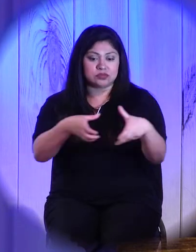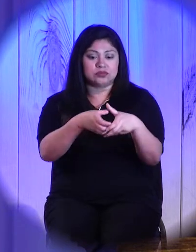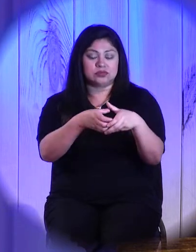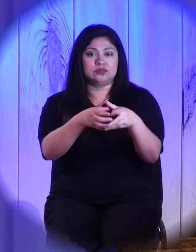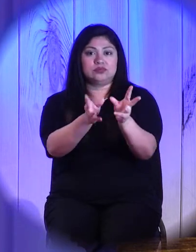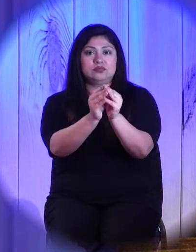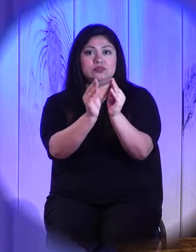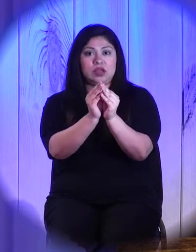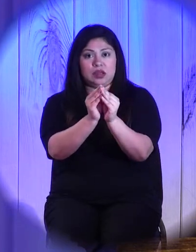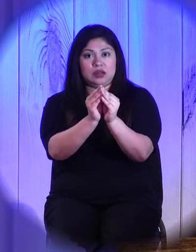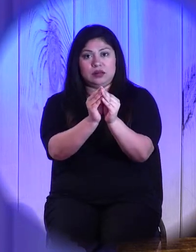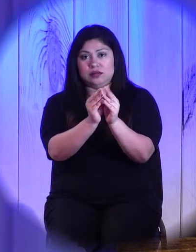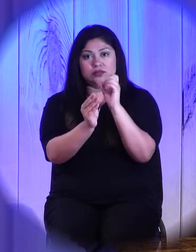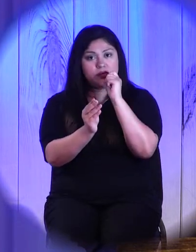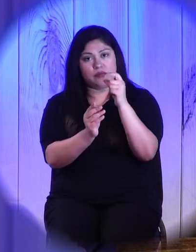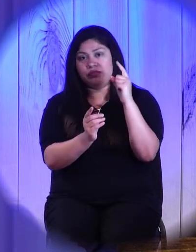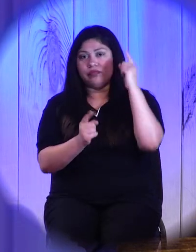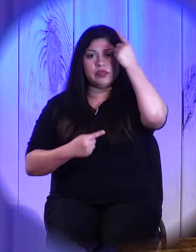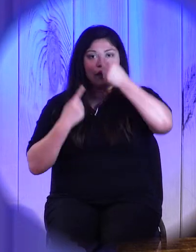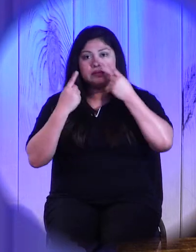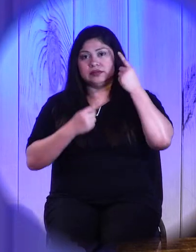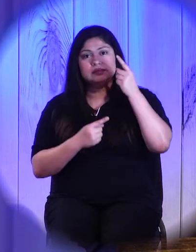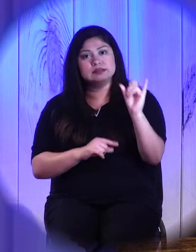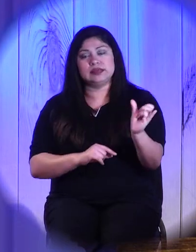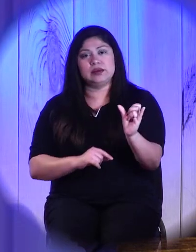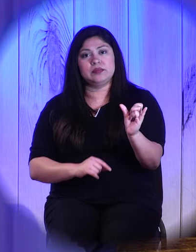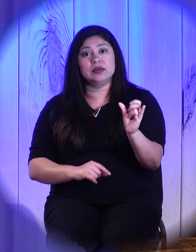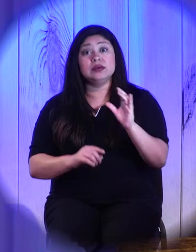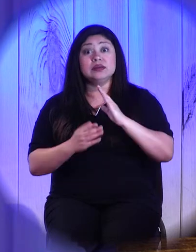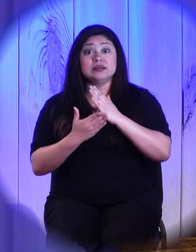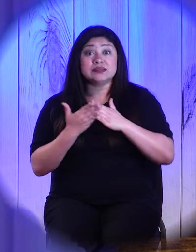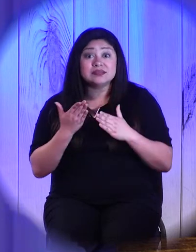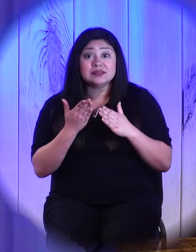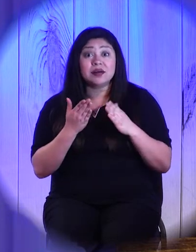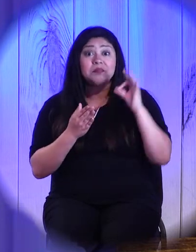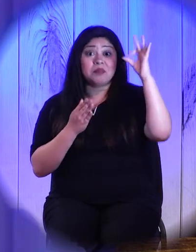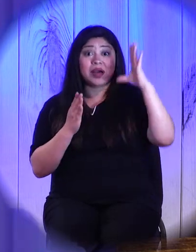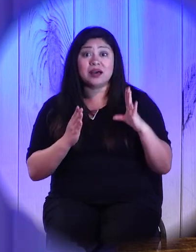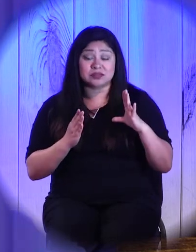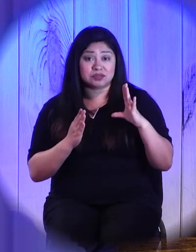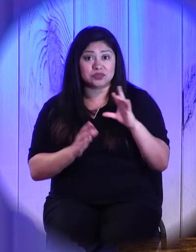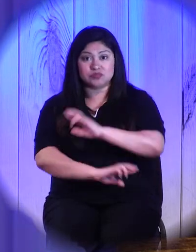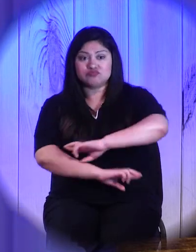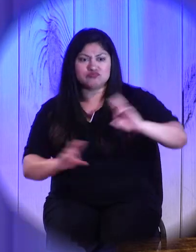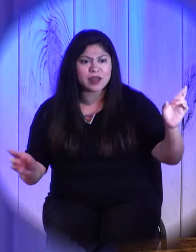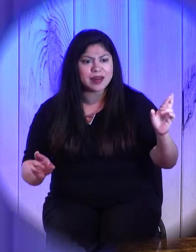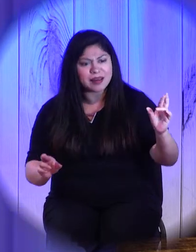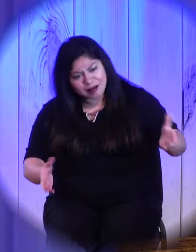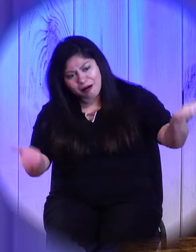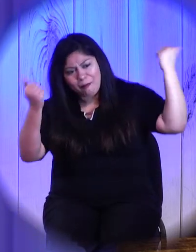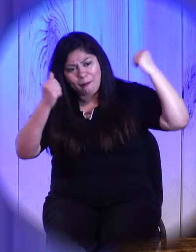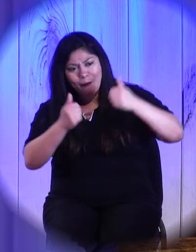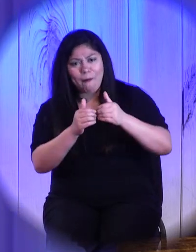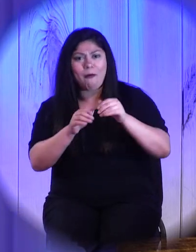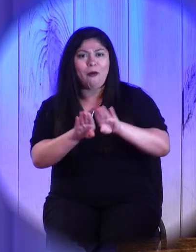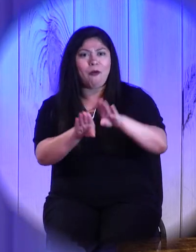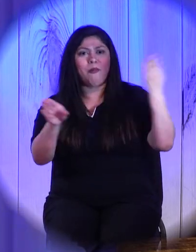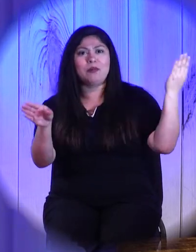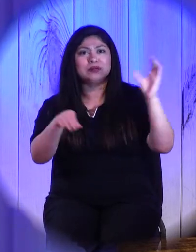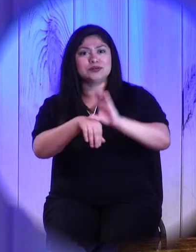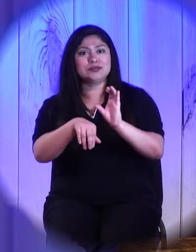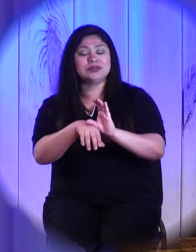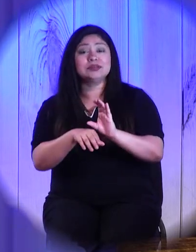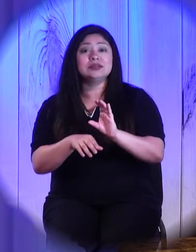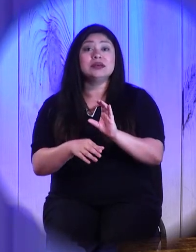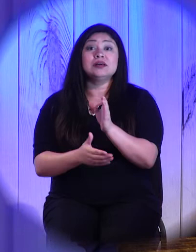and this was certainly the case. Some pastors were ready to get back as soon as the government allowed it. Other pastors were on the opposite extreme